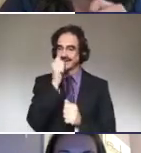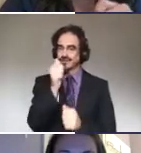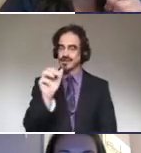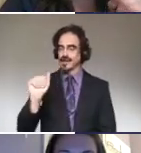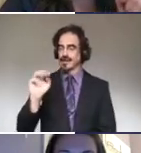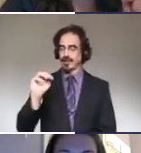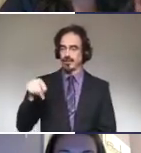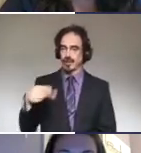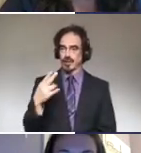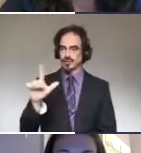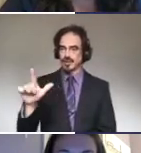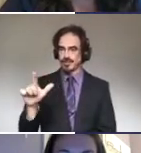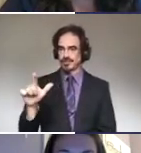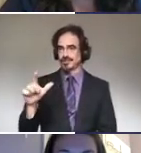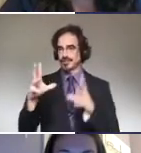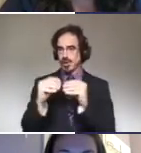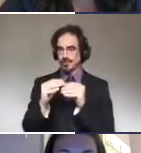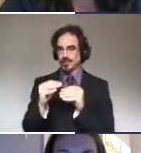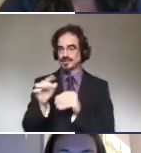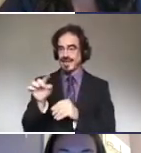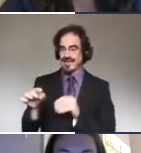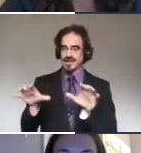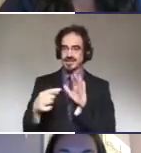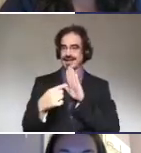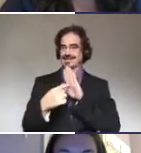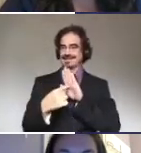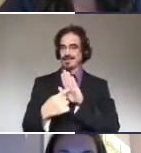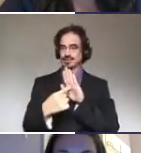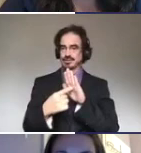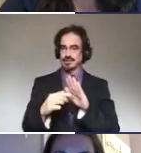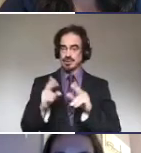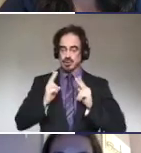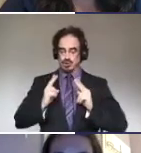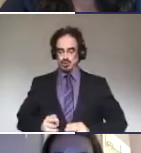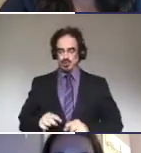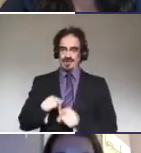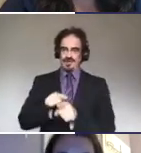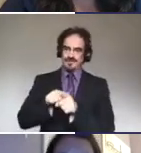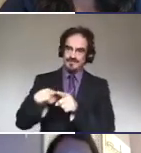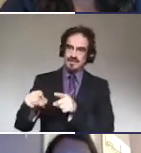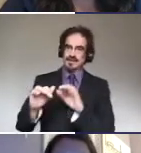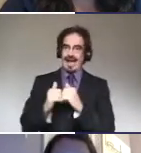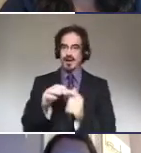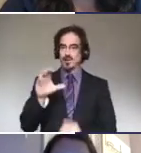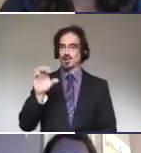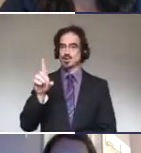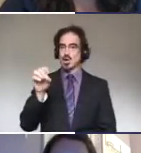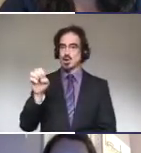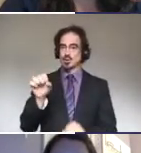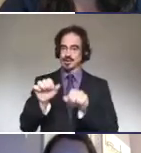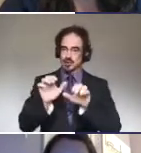um, they did a demonstration and we saw how in human field, how a code was handled